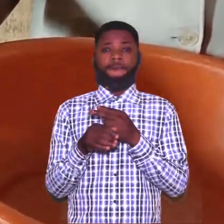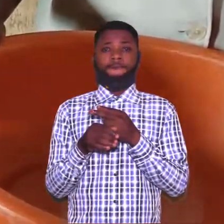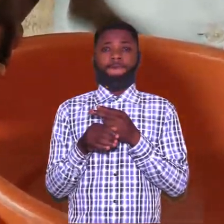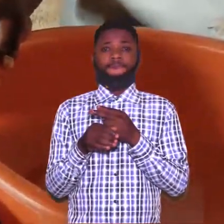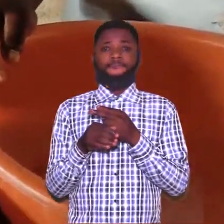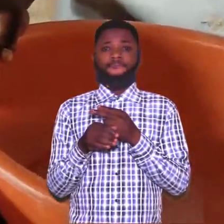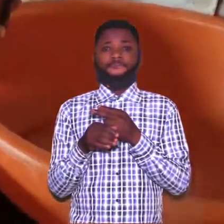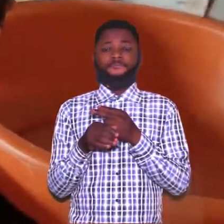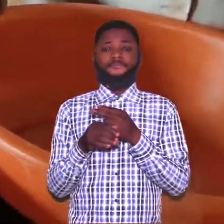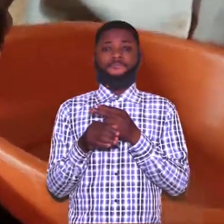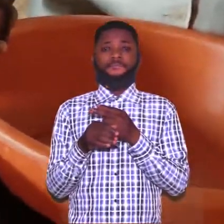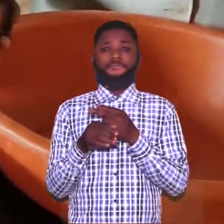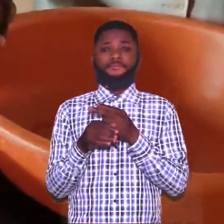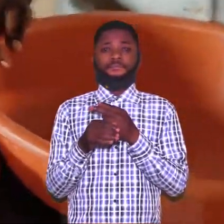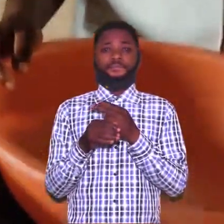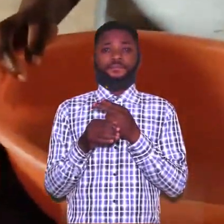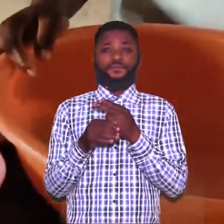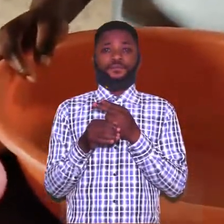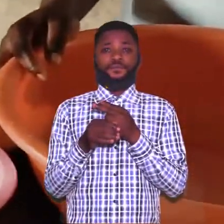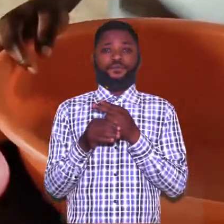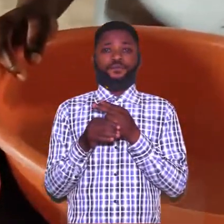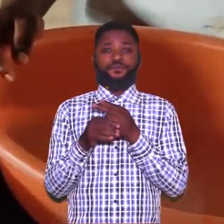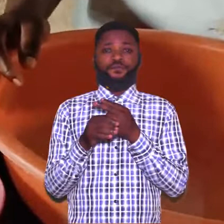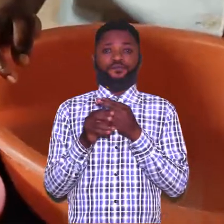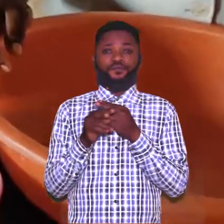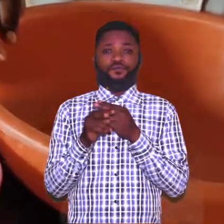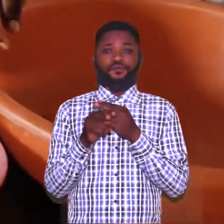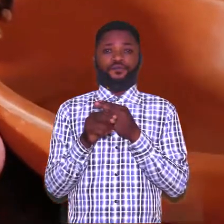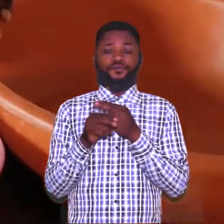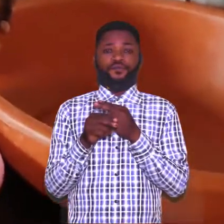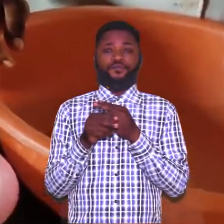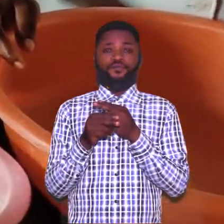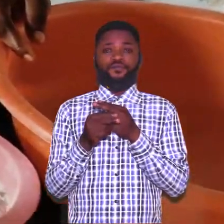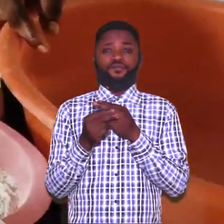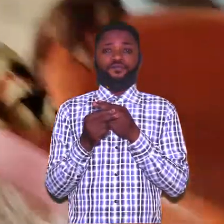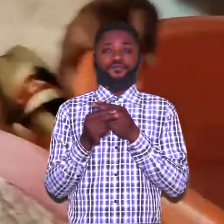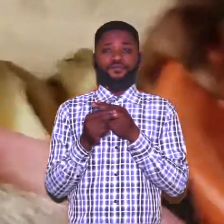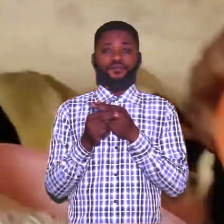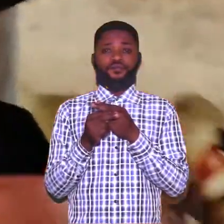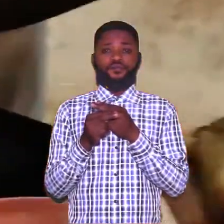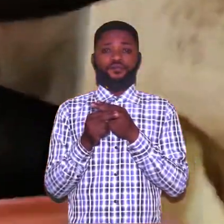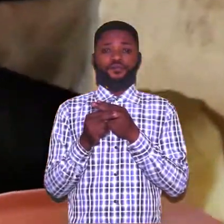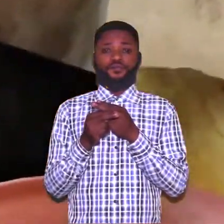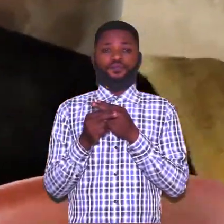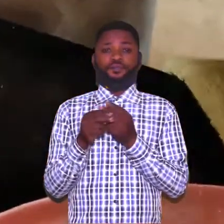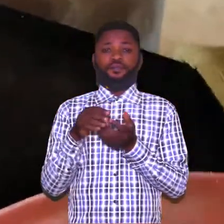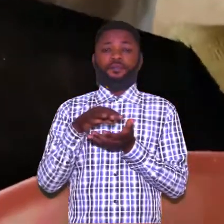Add in-cut Add in and a cup. Add in to